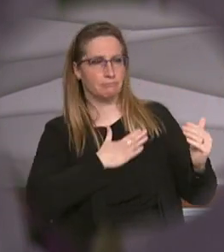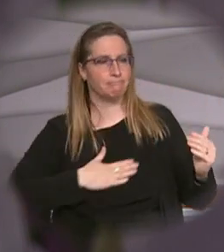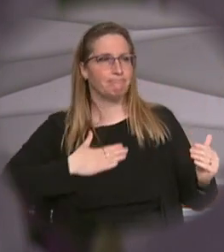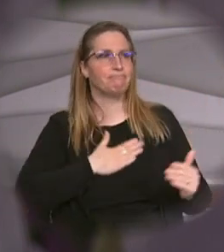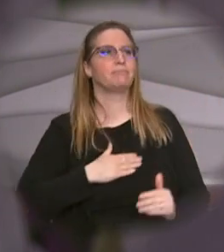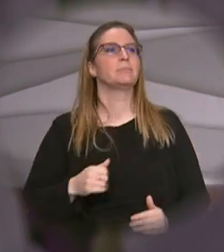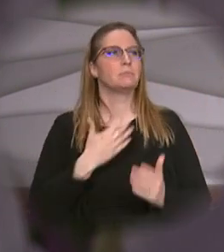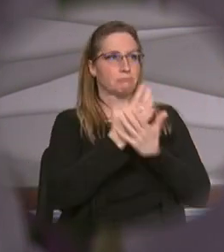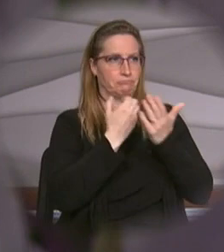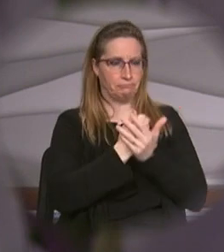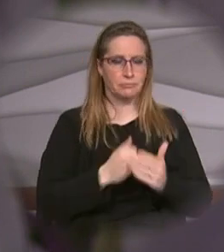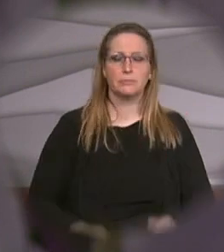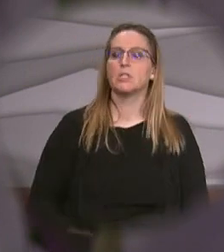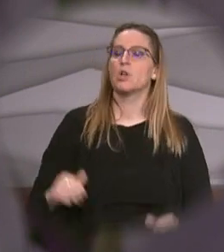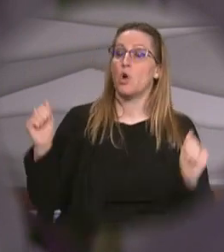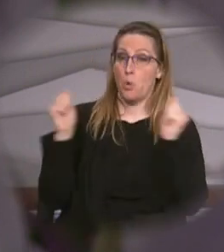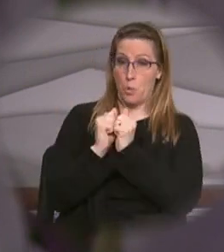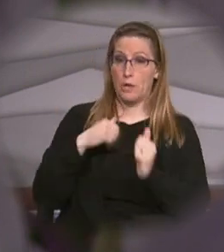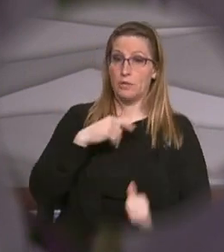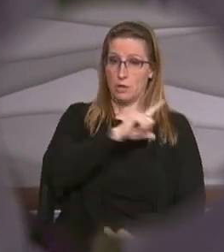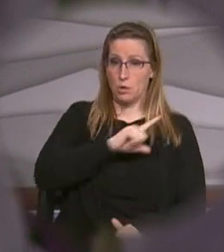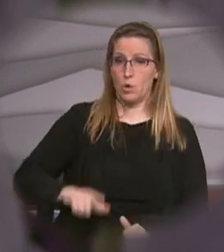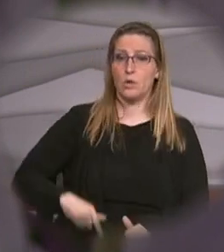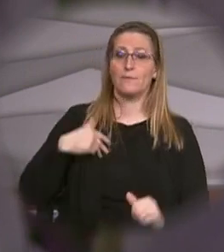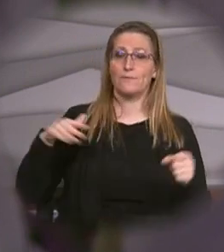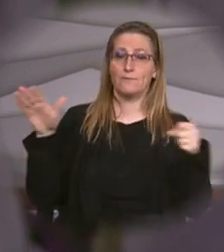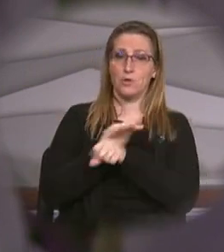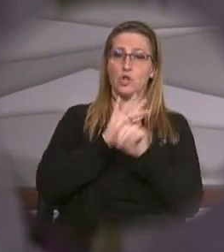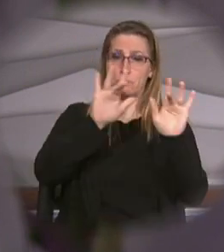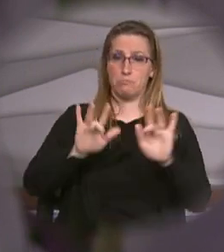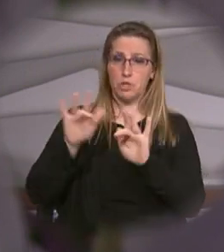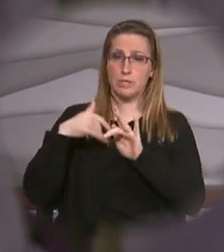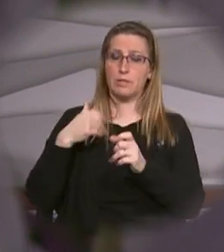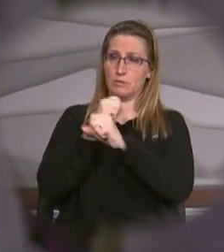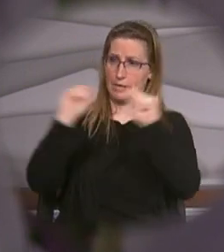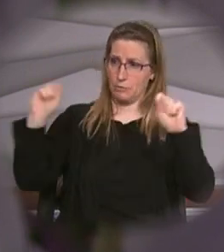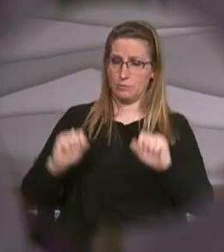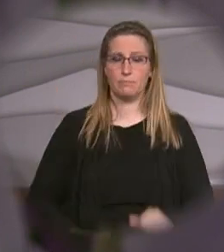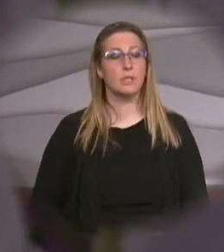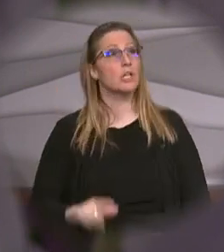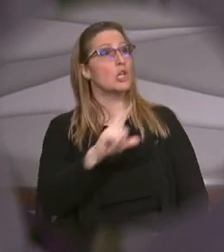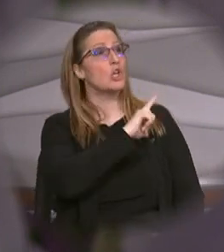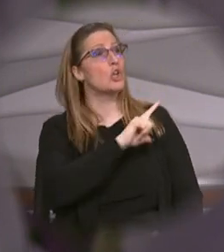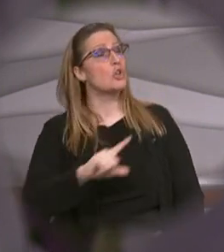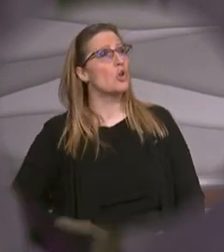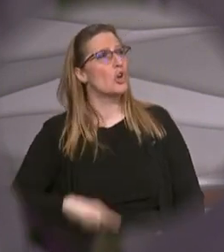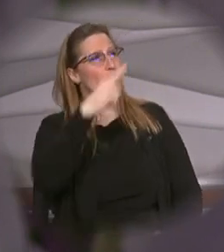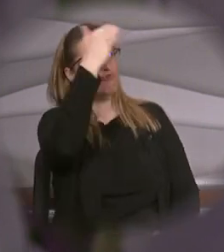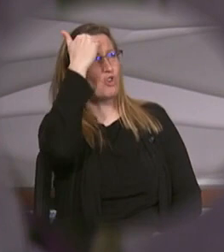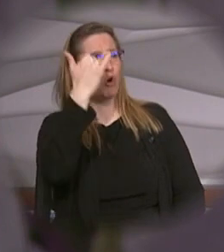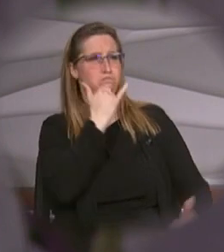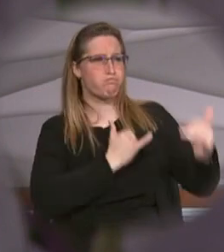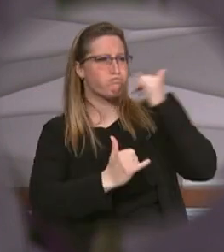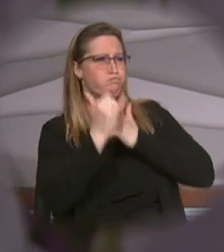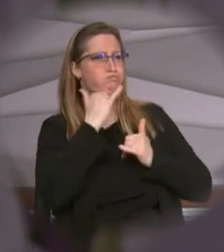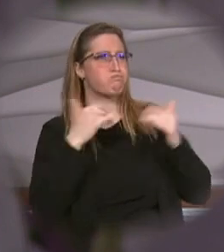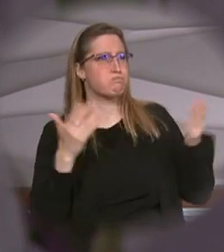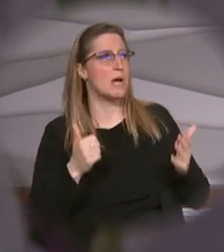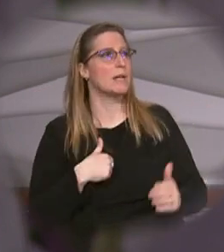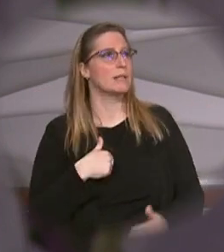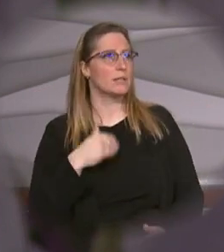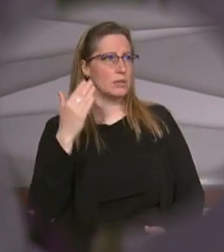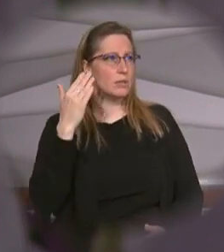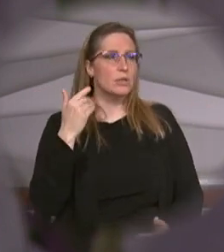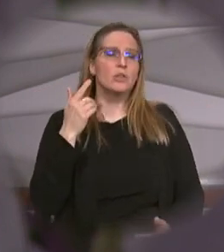Lord there is mercy and fullness of redemption if you oh Lord mark iniquities Lord who can stand